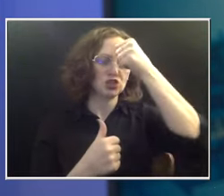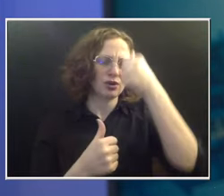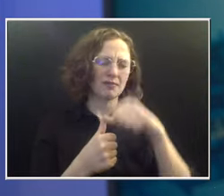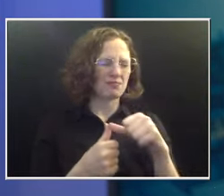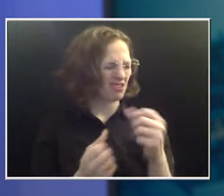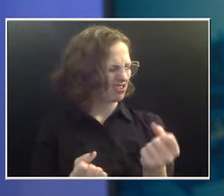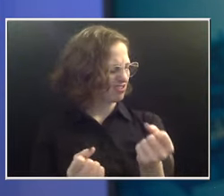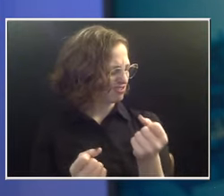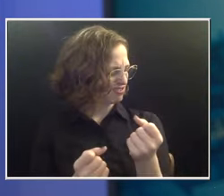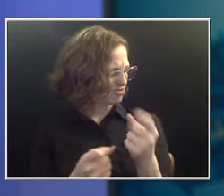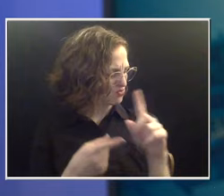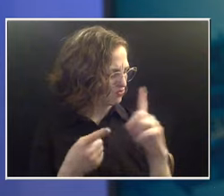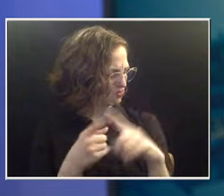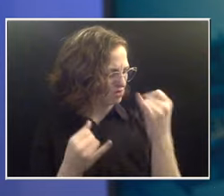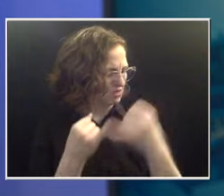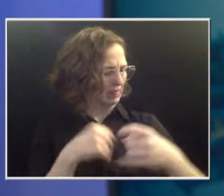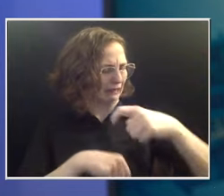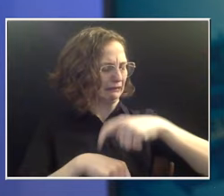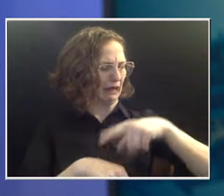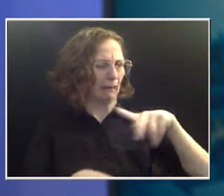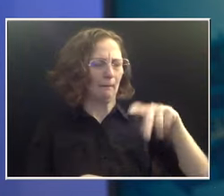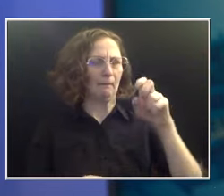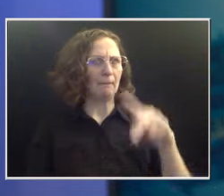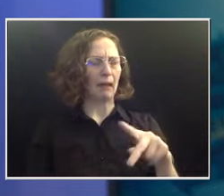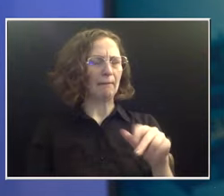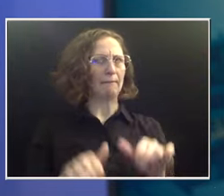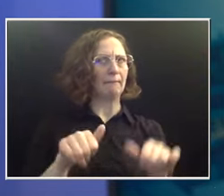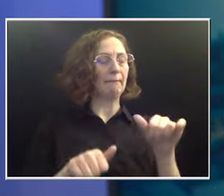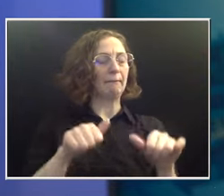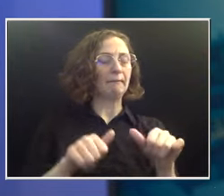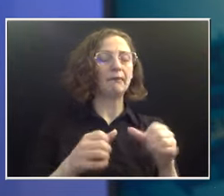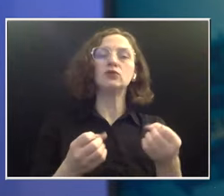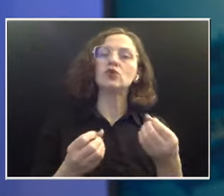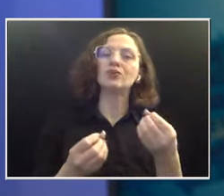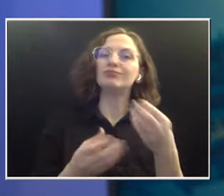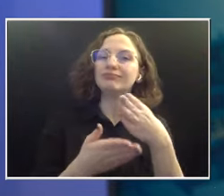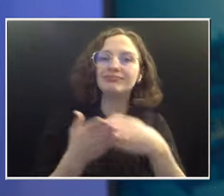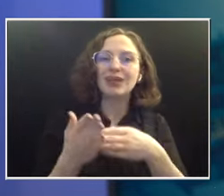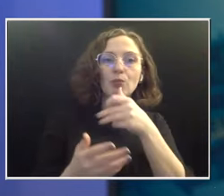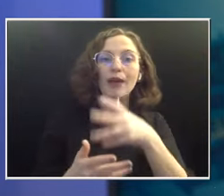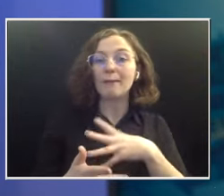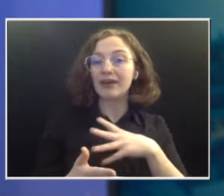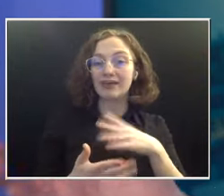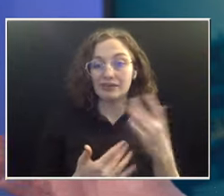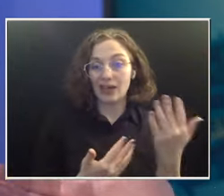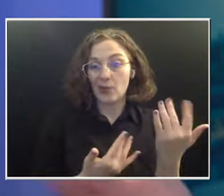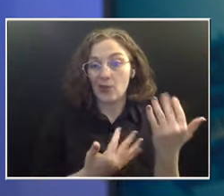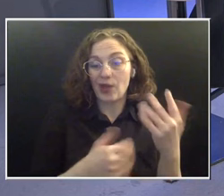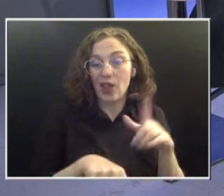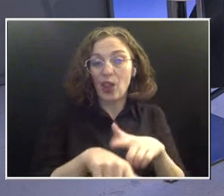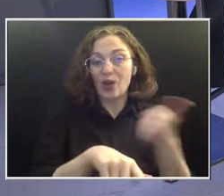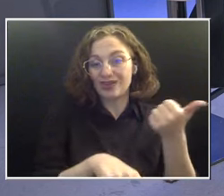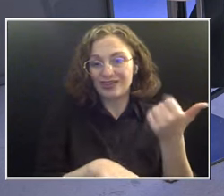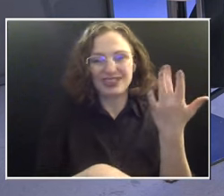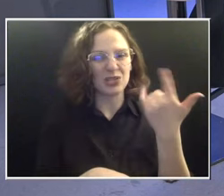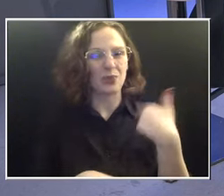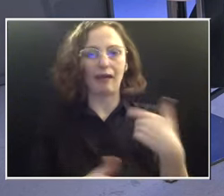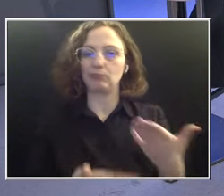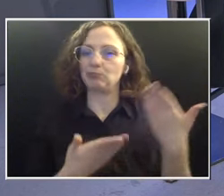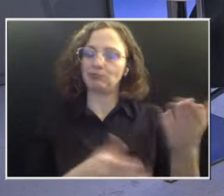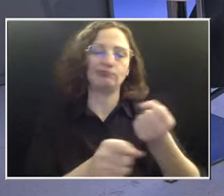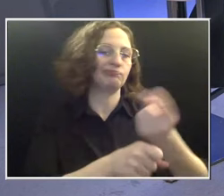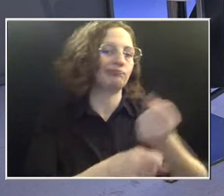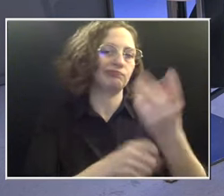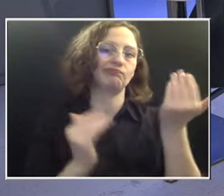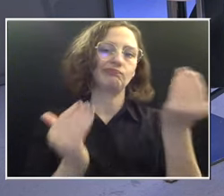have been going longer because it's just a hard time. And that's why I say just go see your doctor every year. I've been, you know,